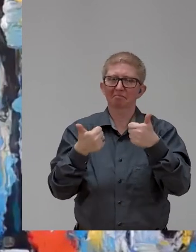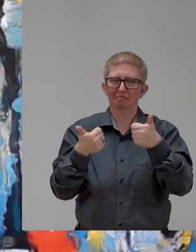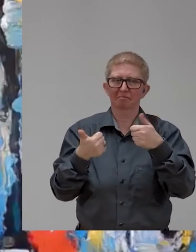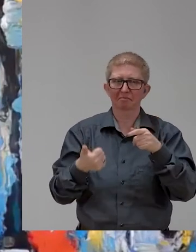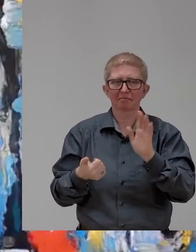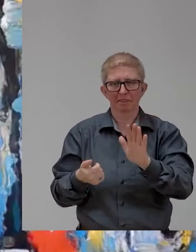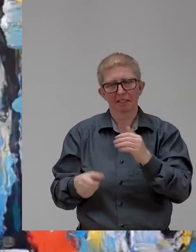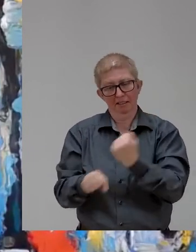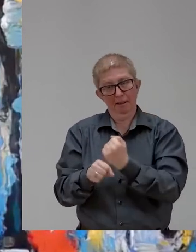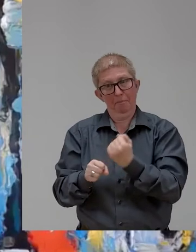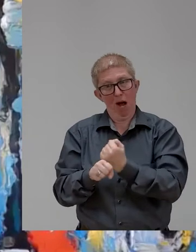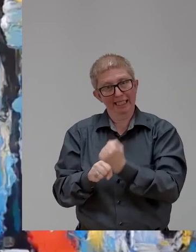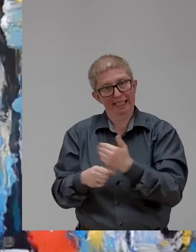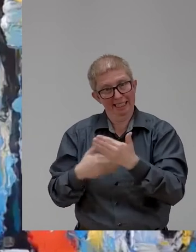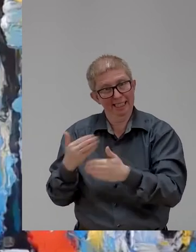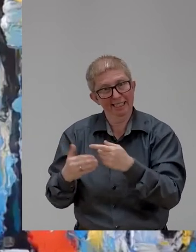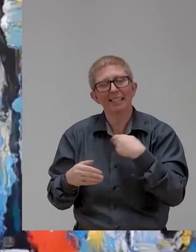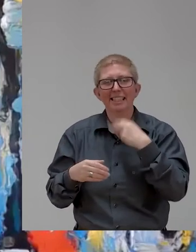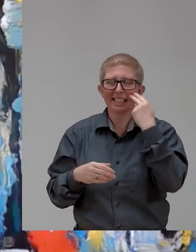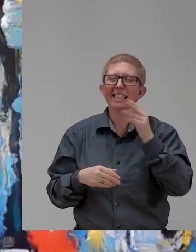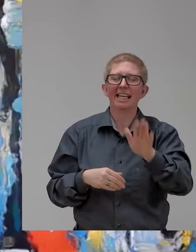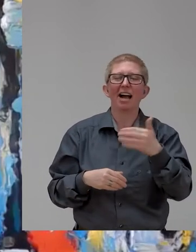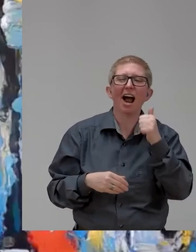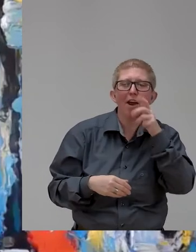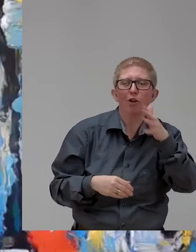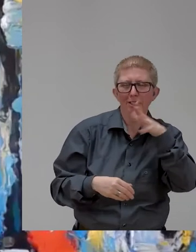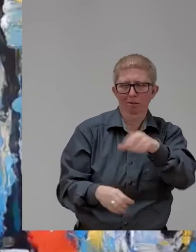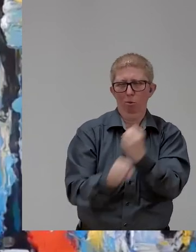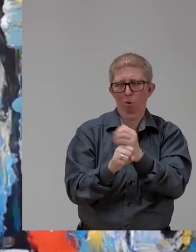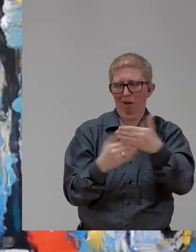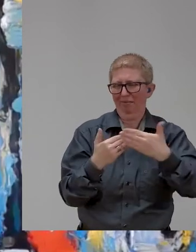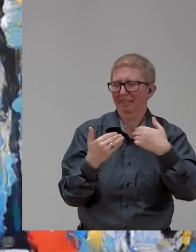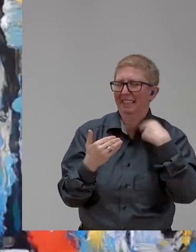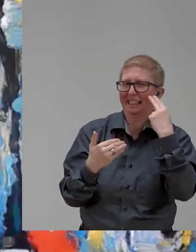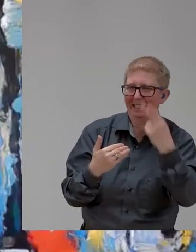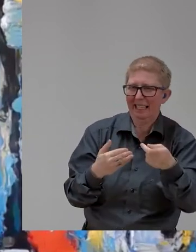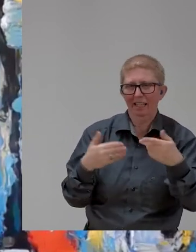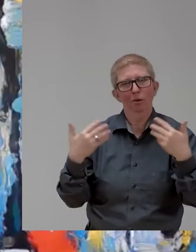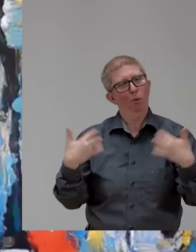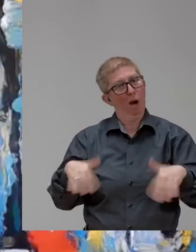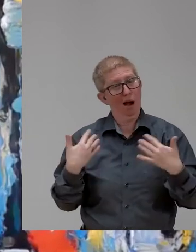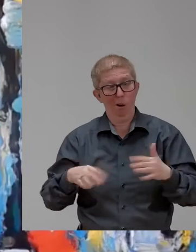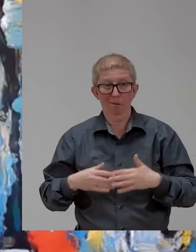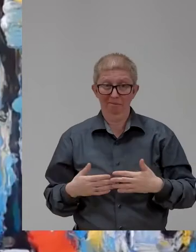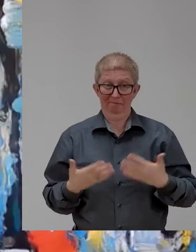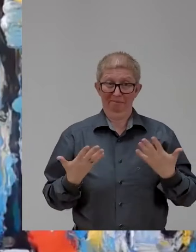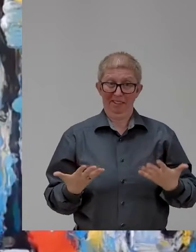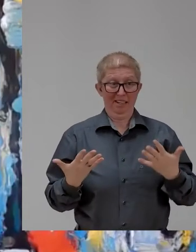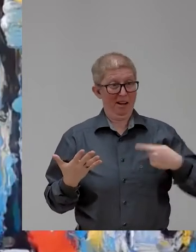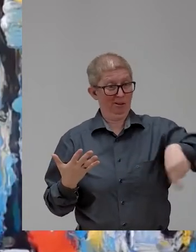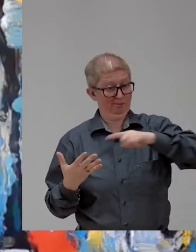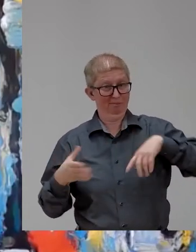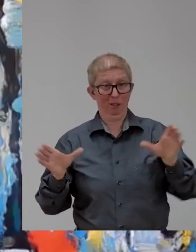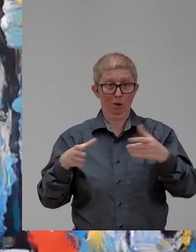And we see it. And I think this panel is part of the success of what you are suggesting here. So it's